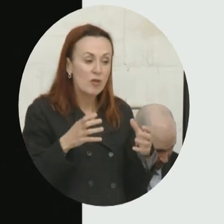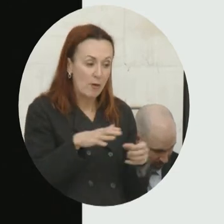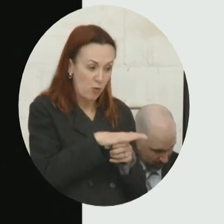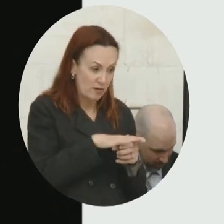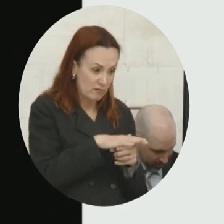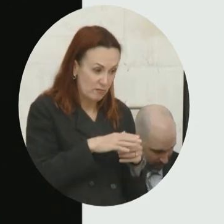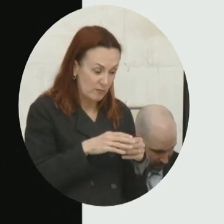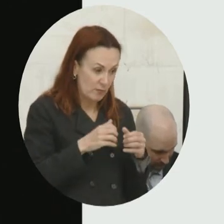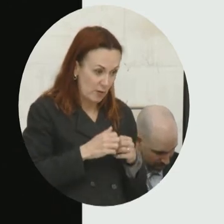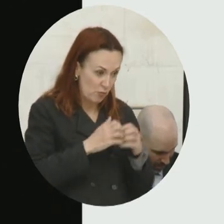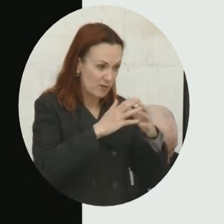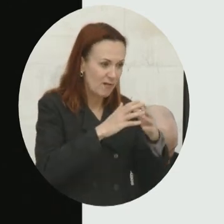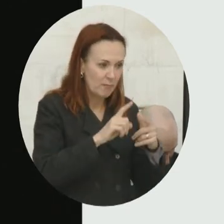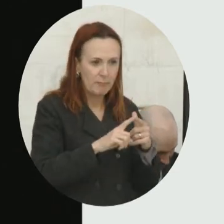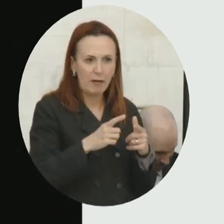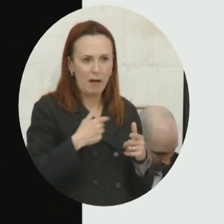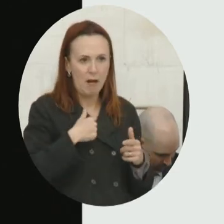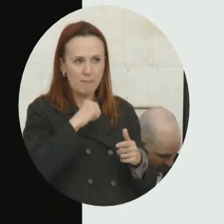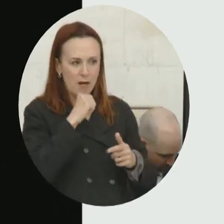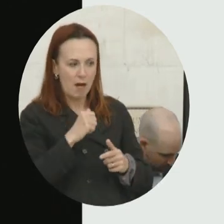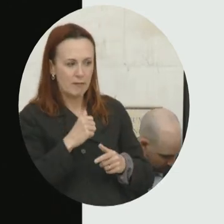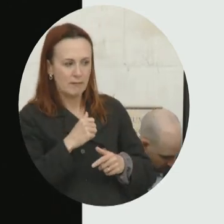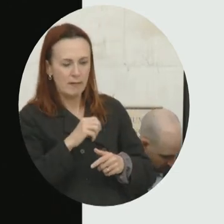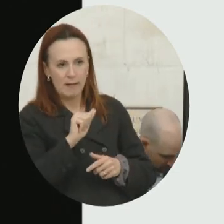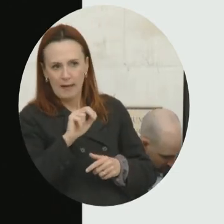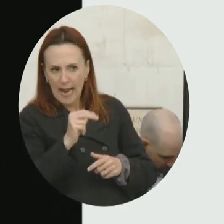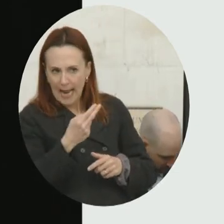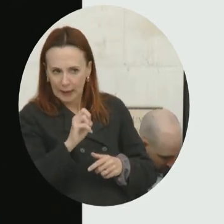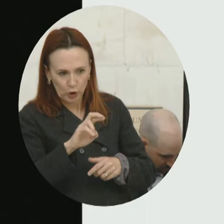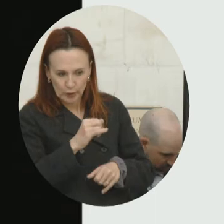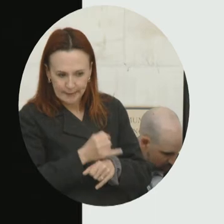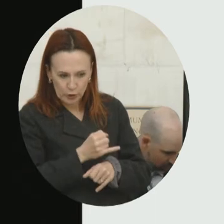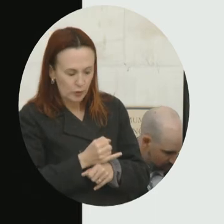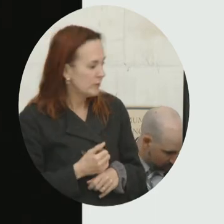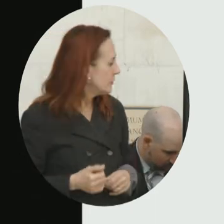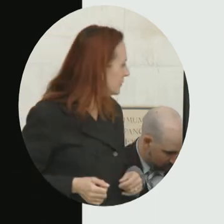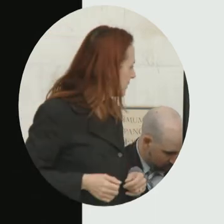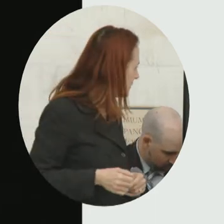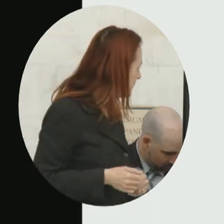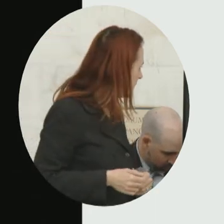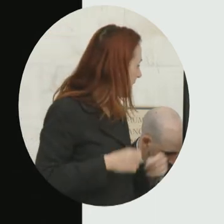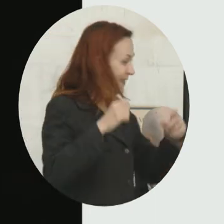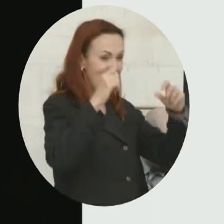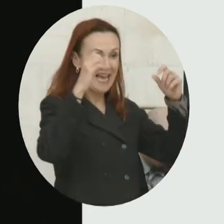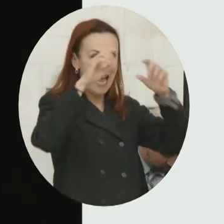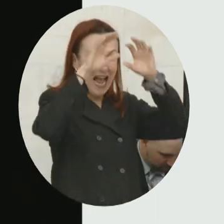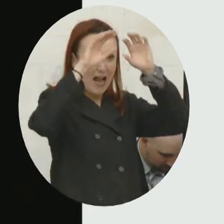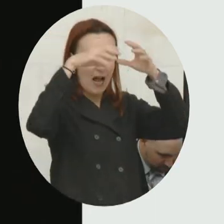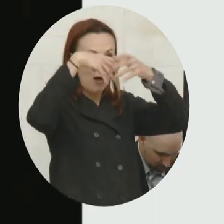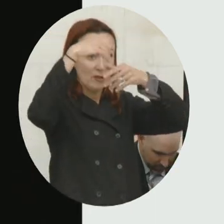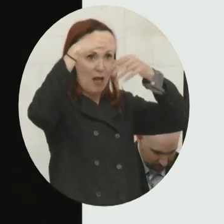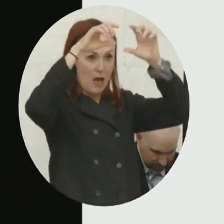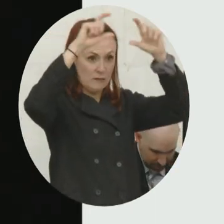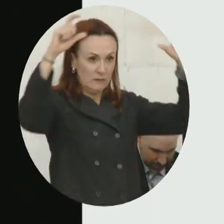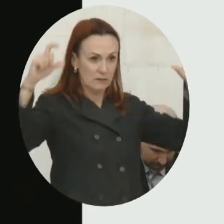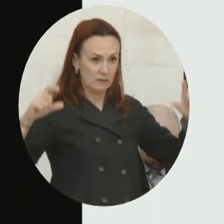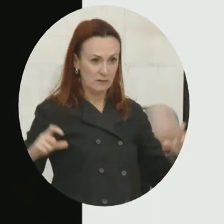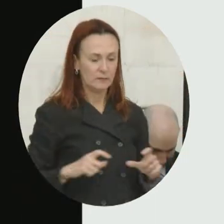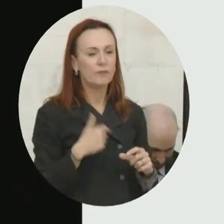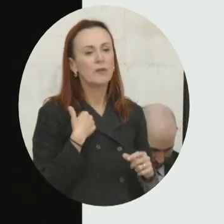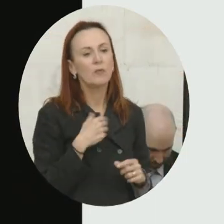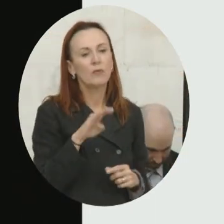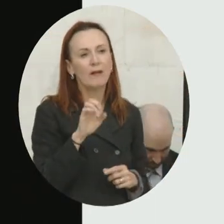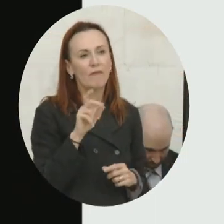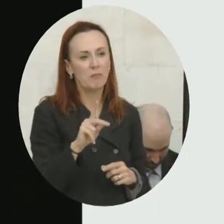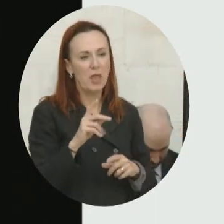can't fulfill the anchor institution role. In the outer ring, then, we have what we call our block champion network, right?